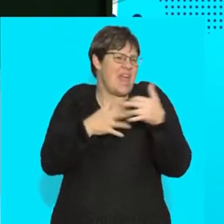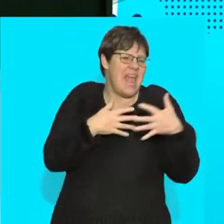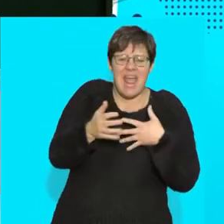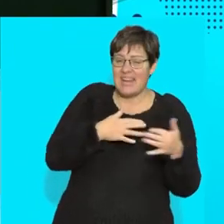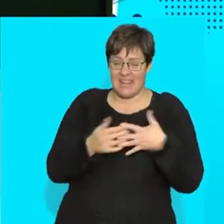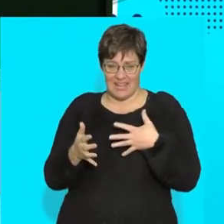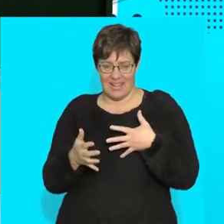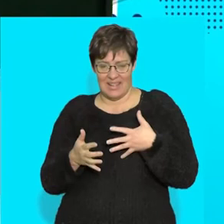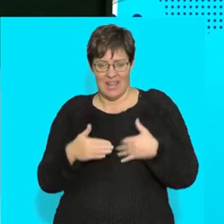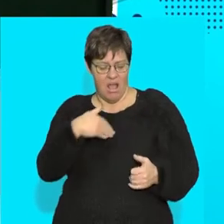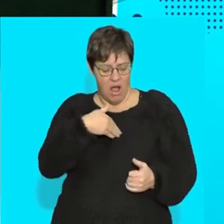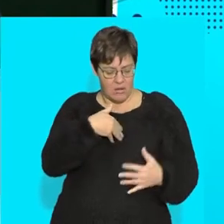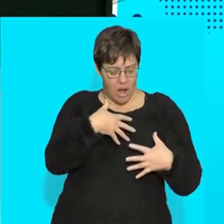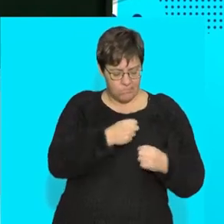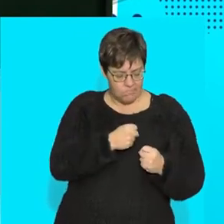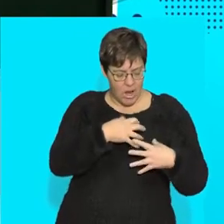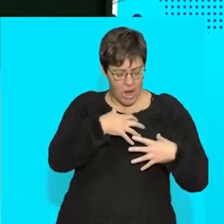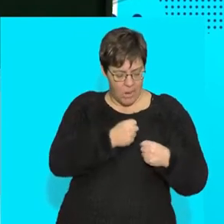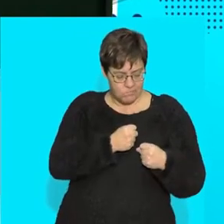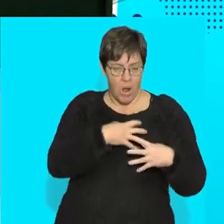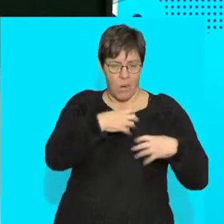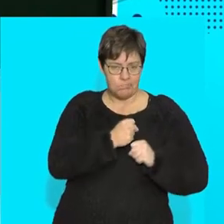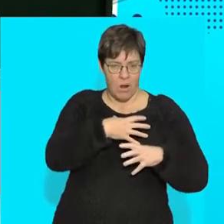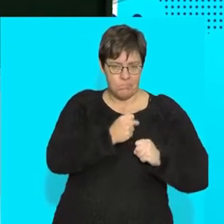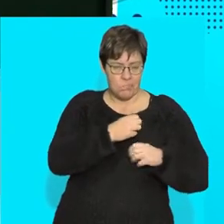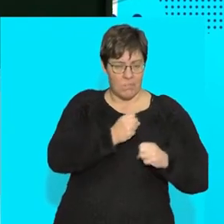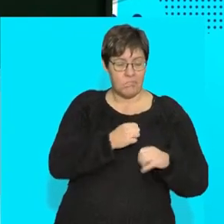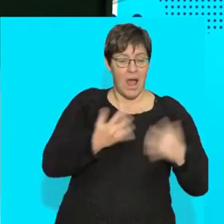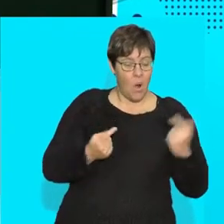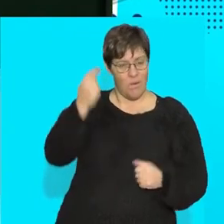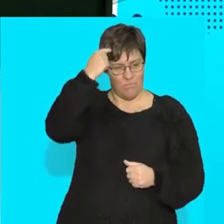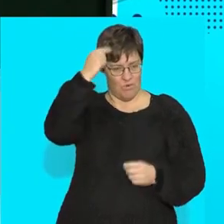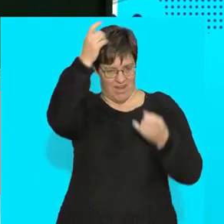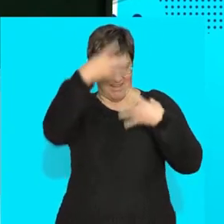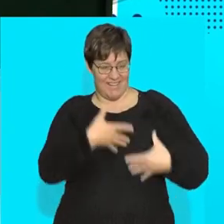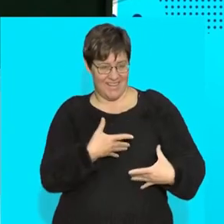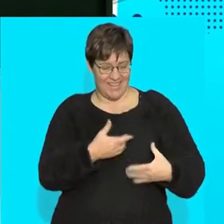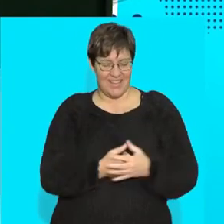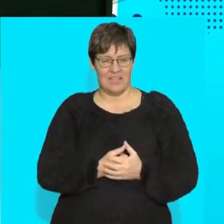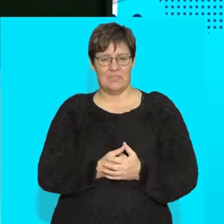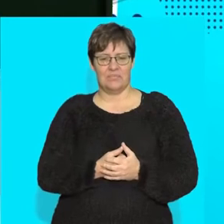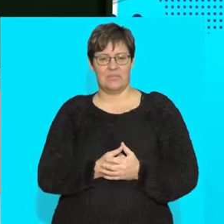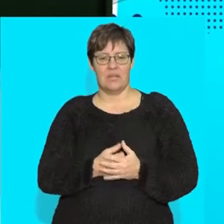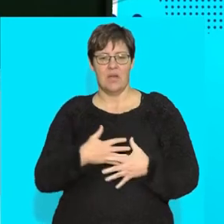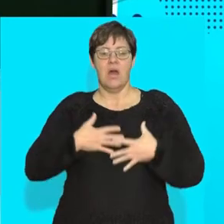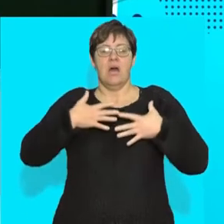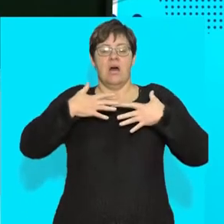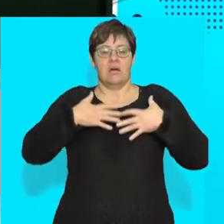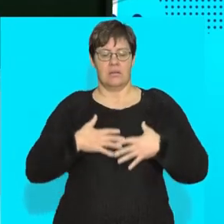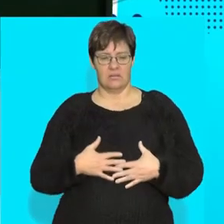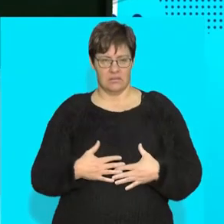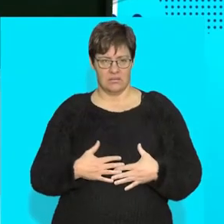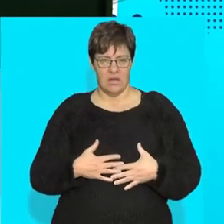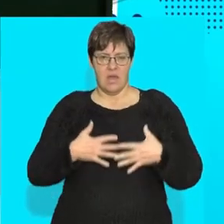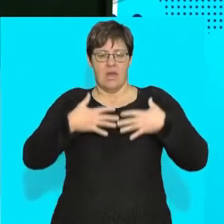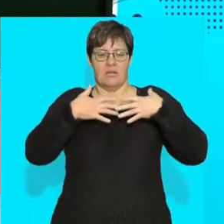how does my heart know how fast to beat? The brain will tell it. How do I know that I need to breathe? My